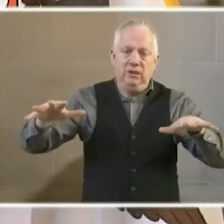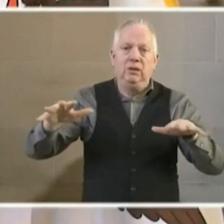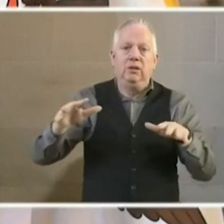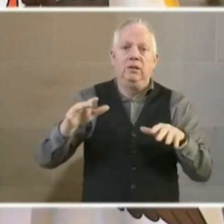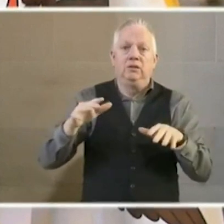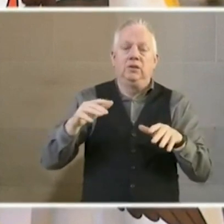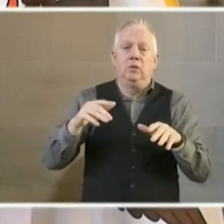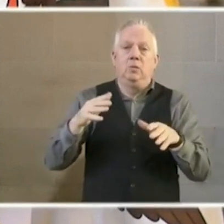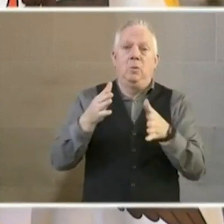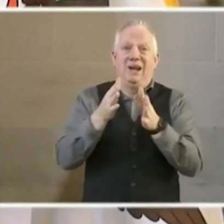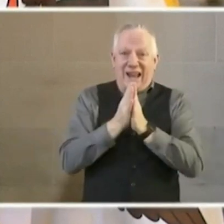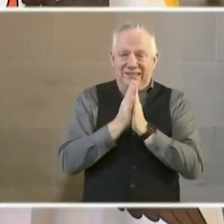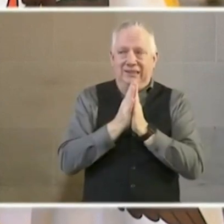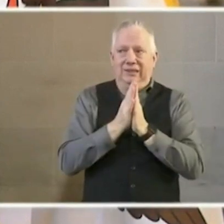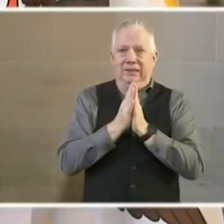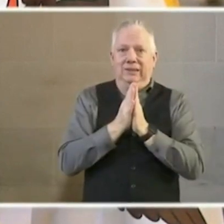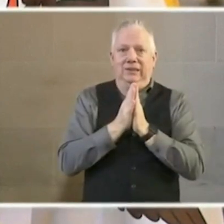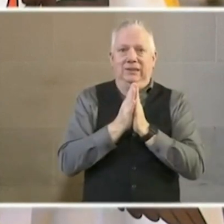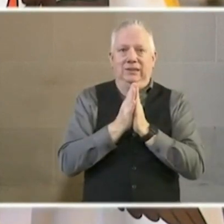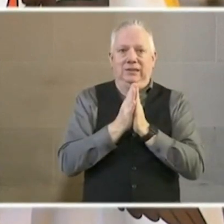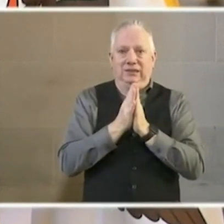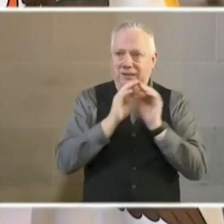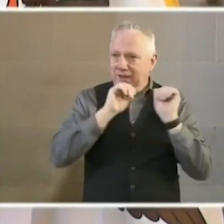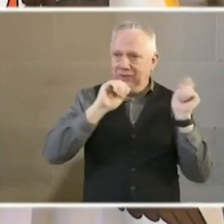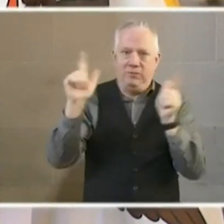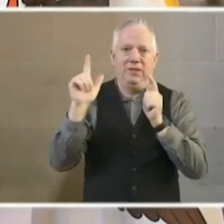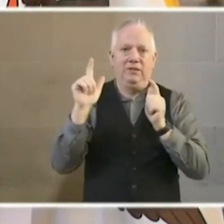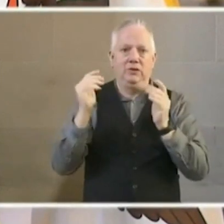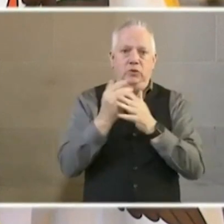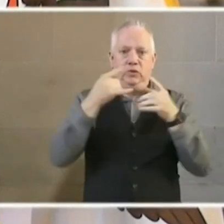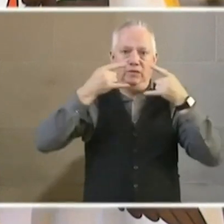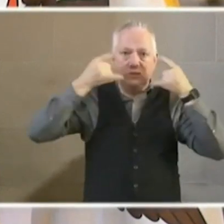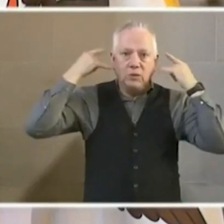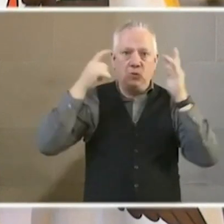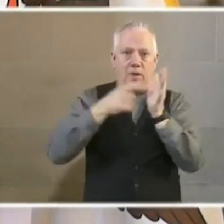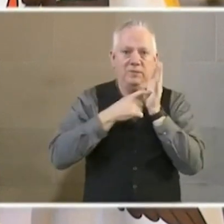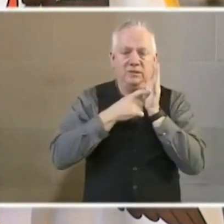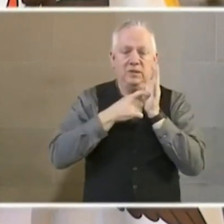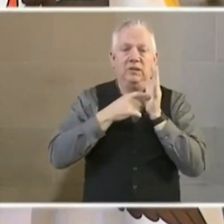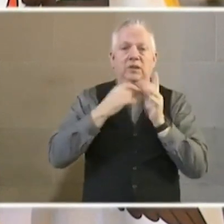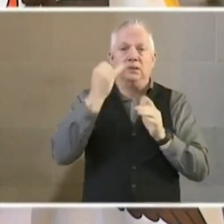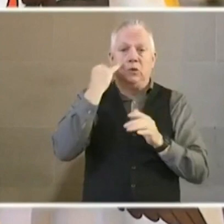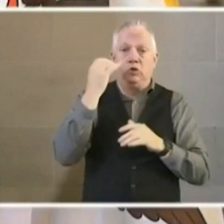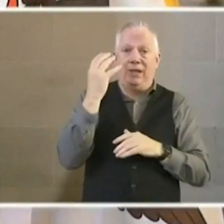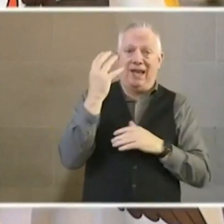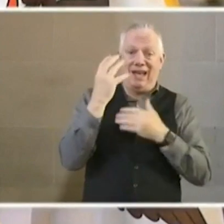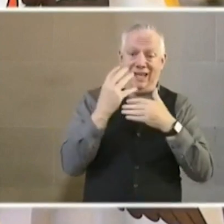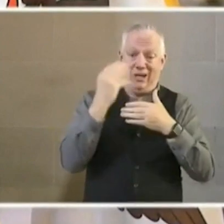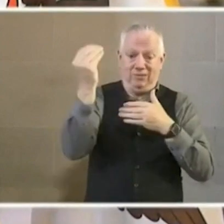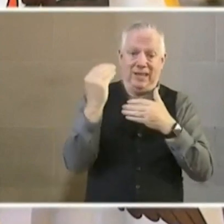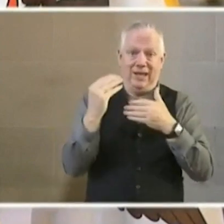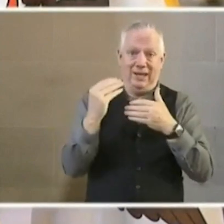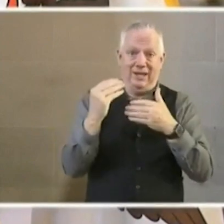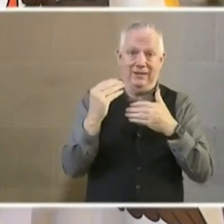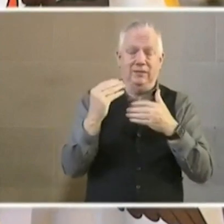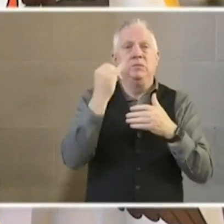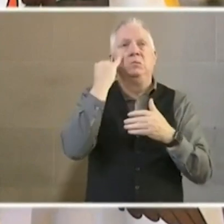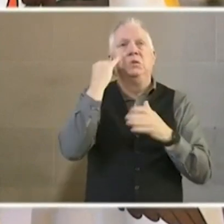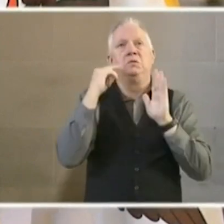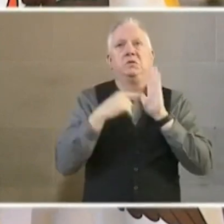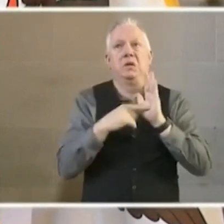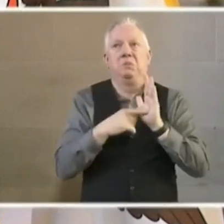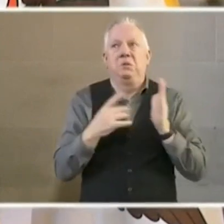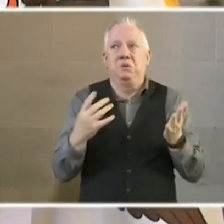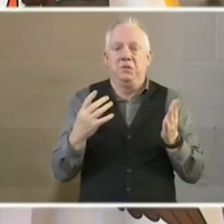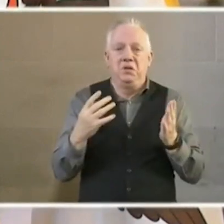people to do in our new face covering requirements is when you are outside, and say, for example,